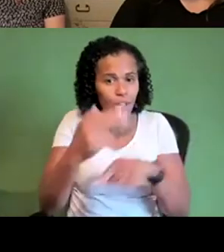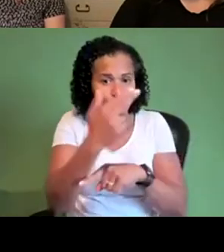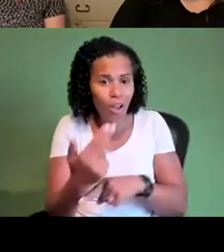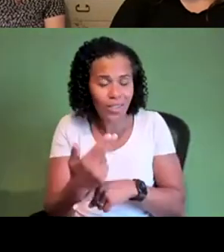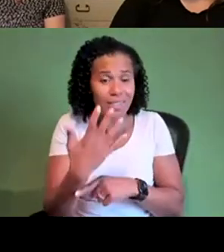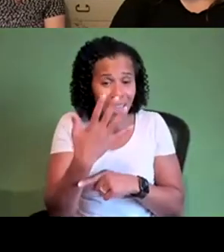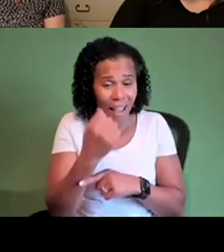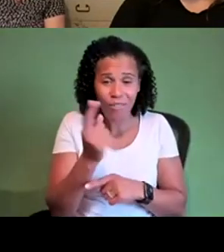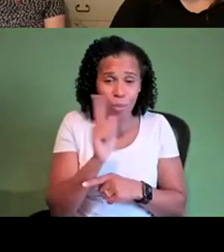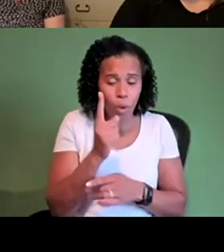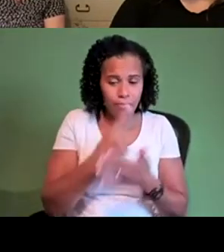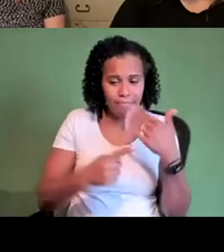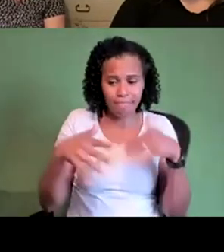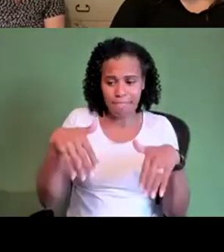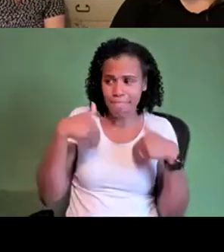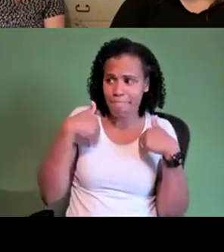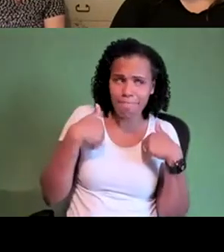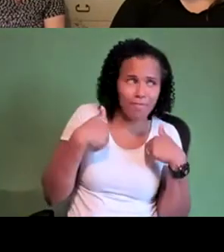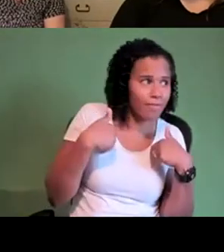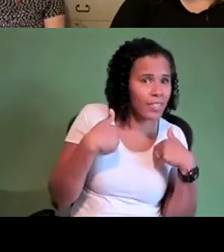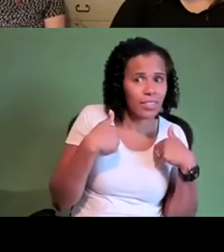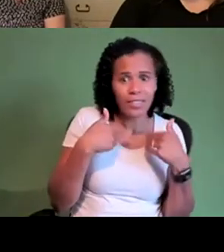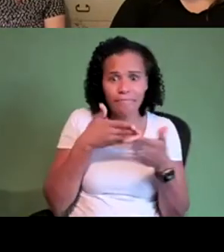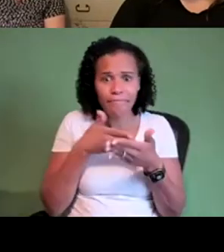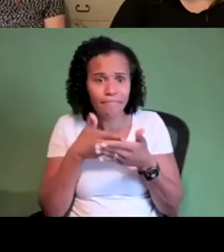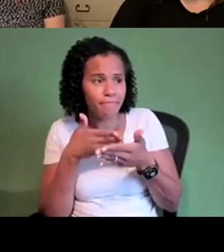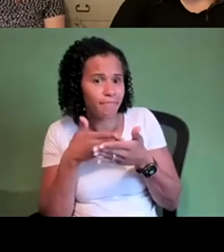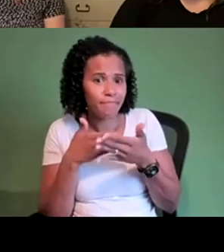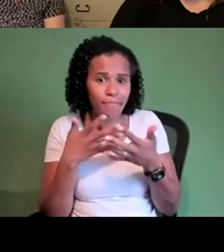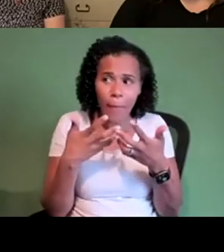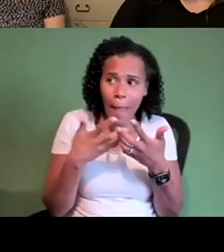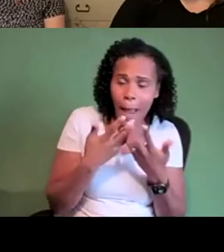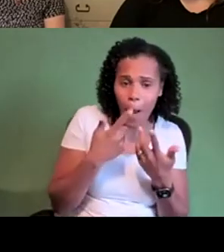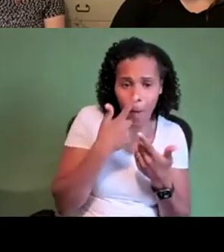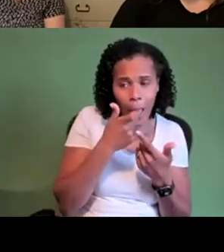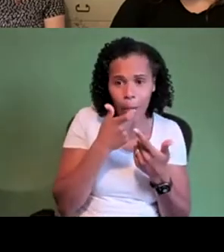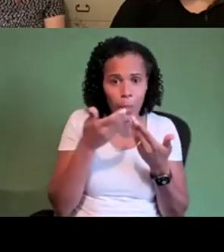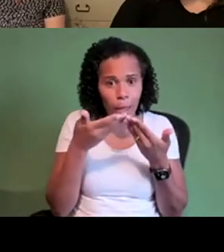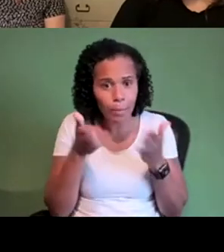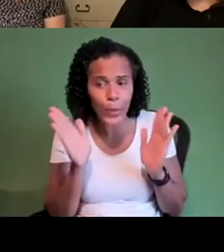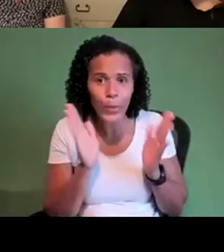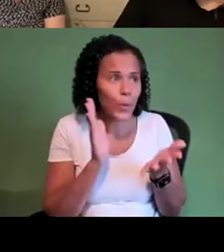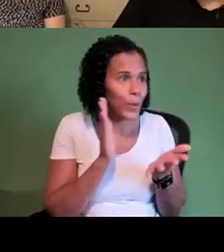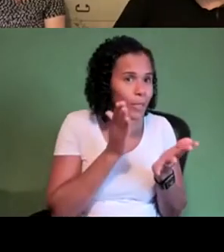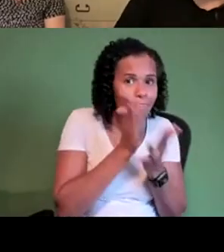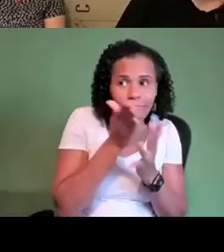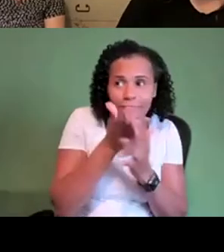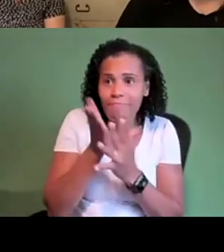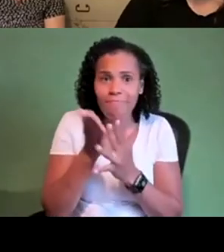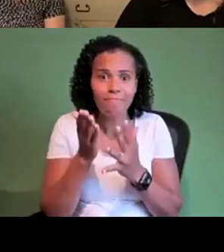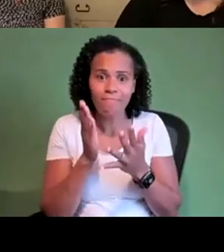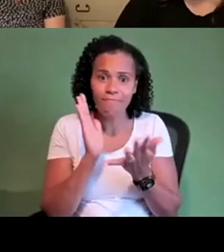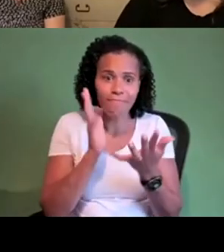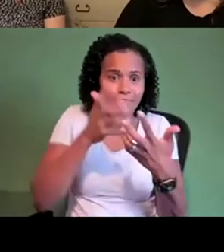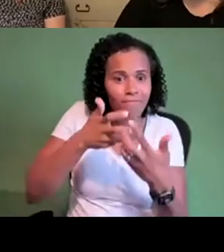through that gateway to find the support structures and networks within our own local communities so i guess your quest